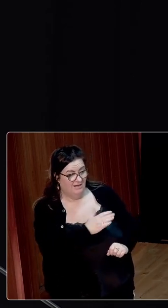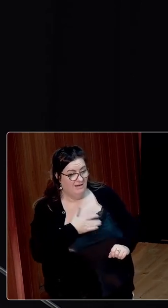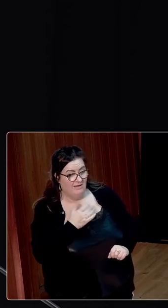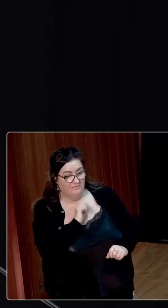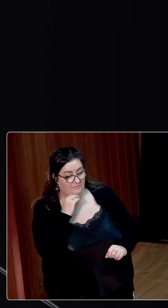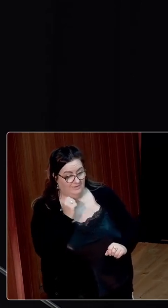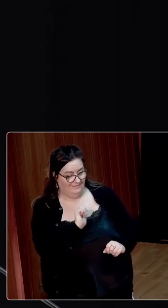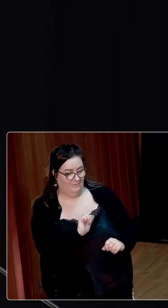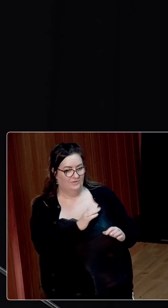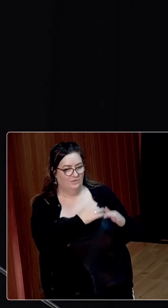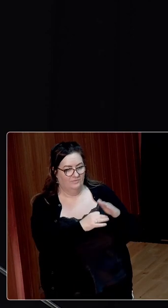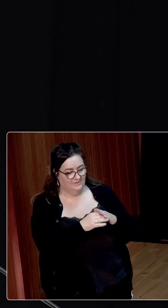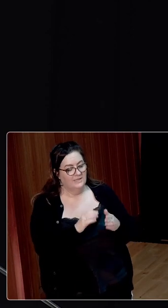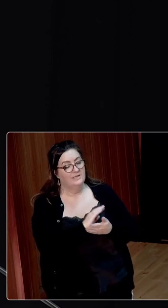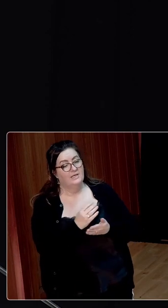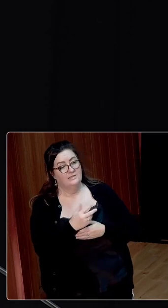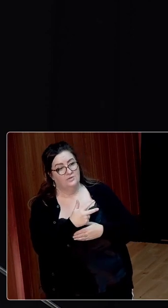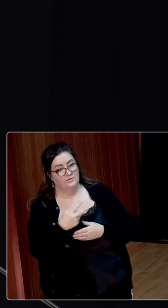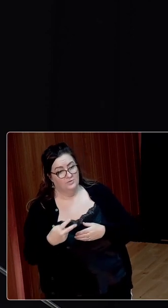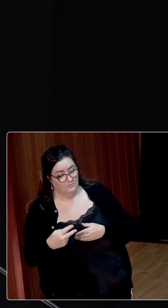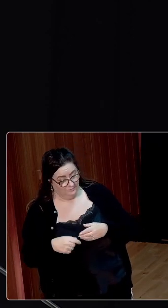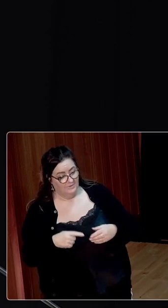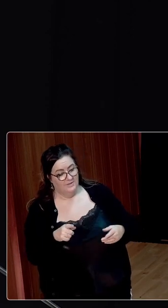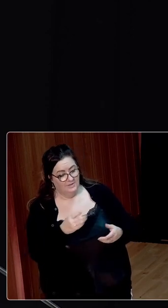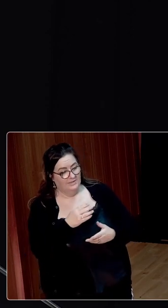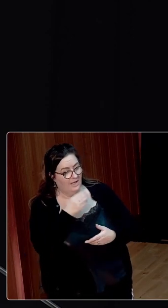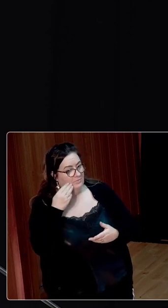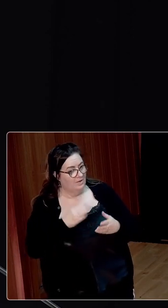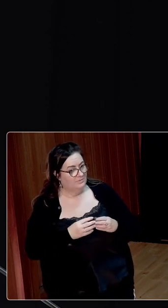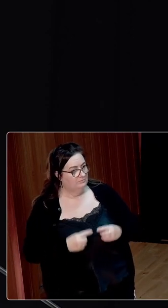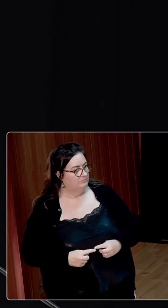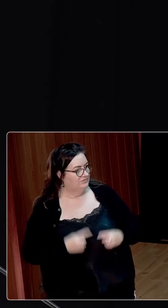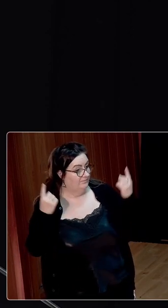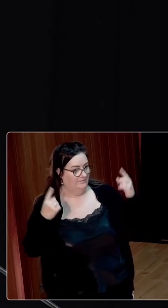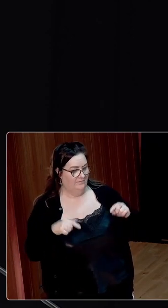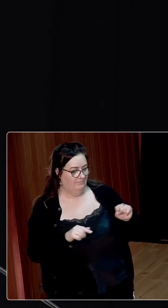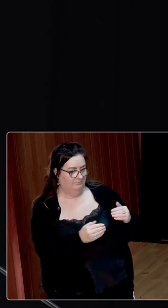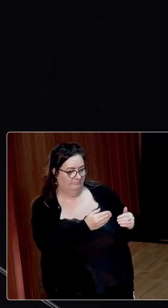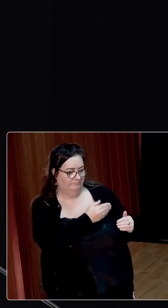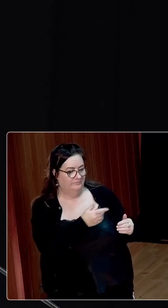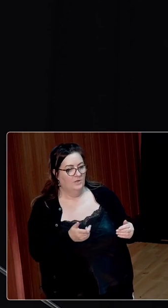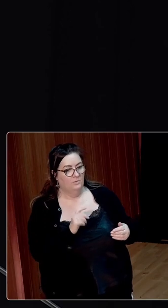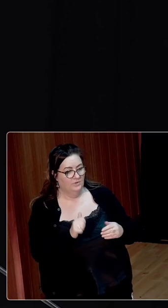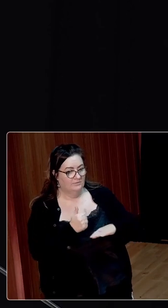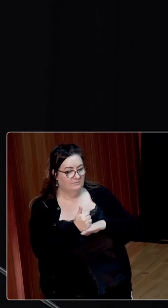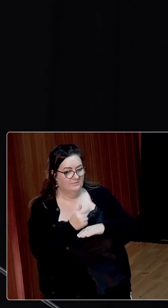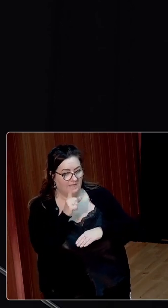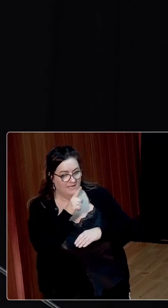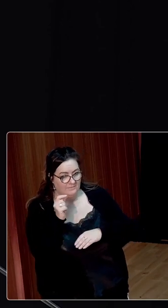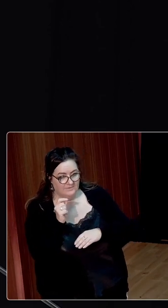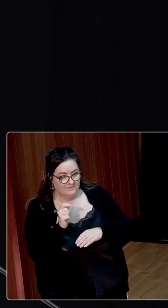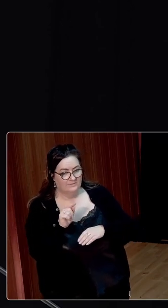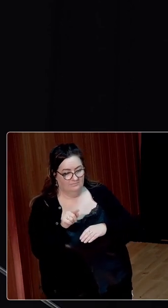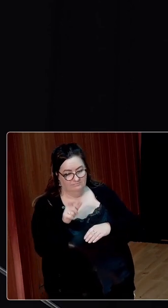ascent to power of Fianna Fáil in 1932 promised something entirely different. One of the founding aims of Fianna Fáil